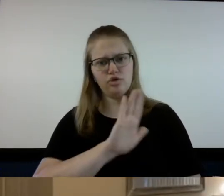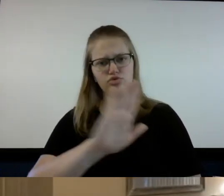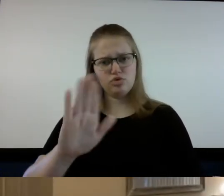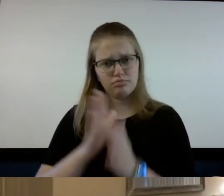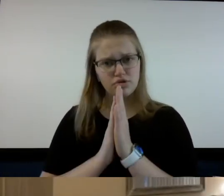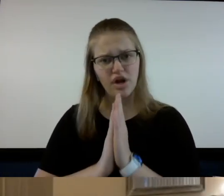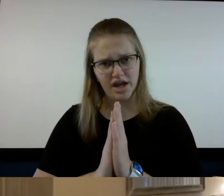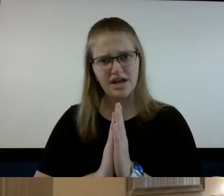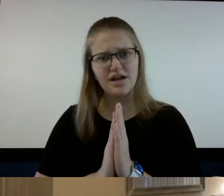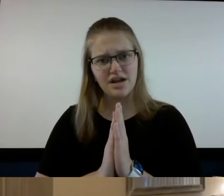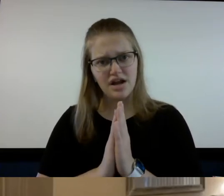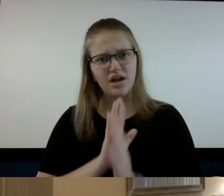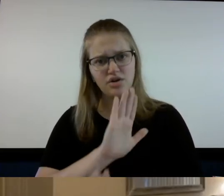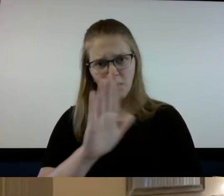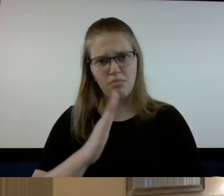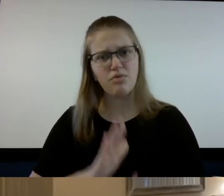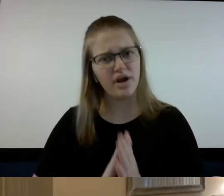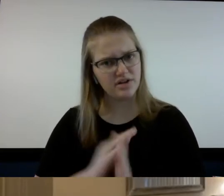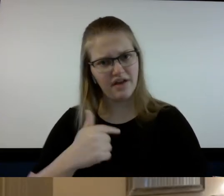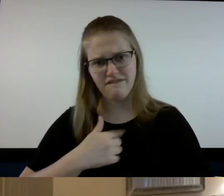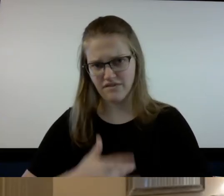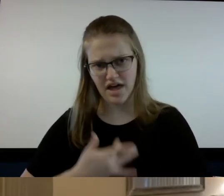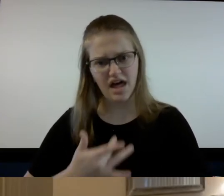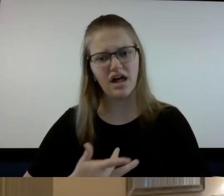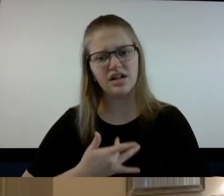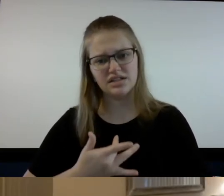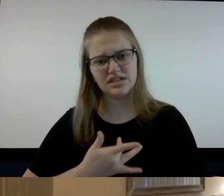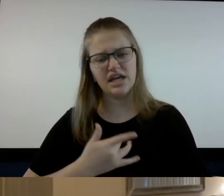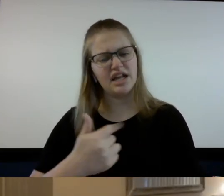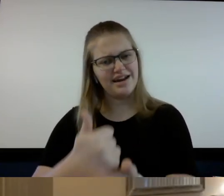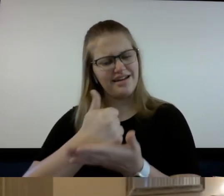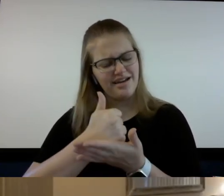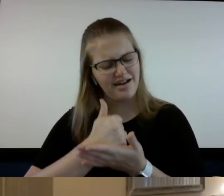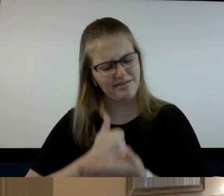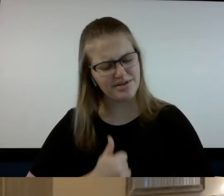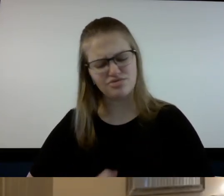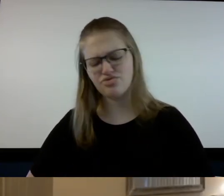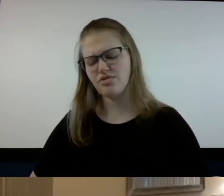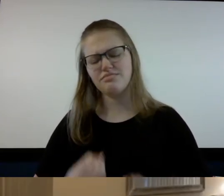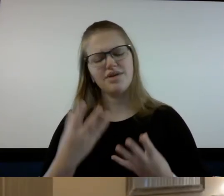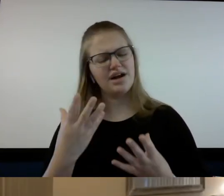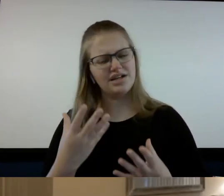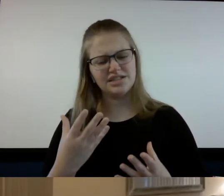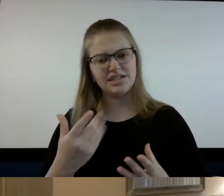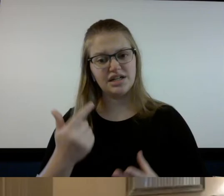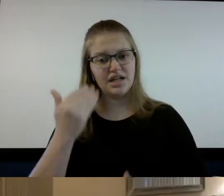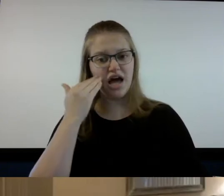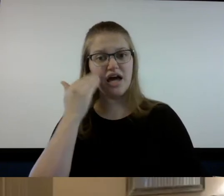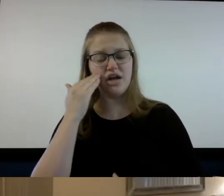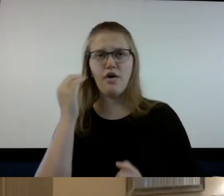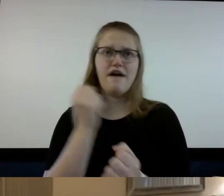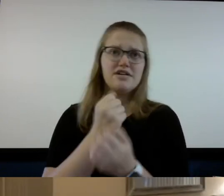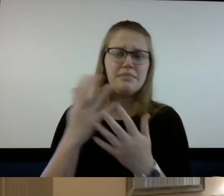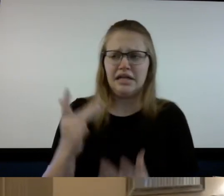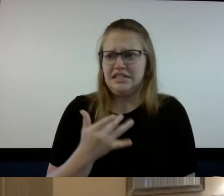I could feel your prayers and it it helped me immensely and I know everybody's in fear